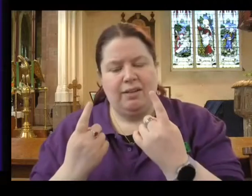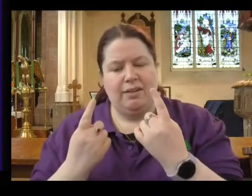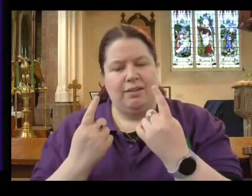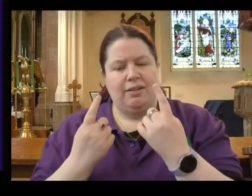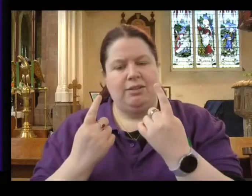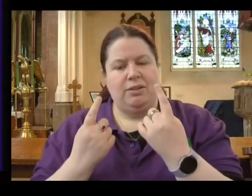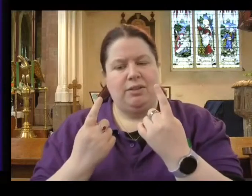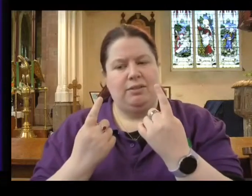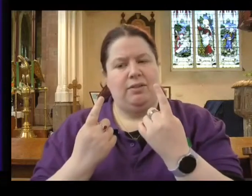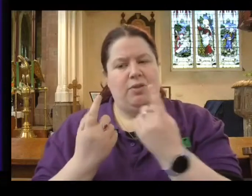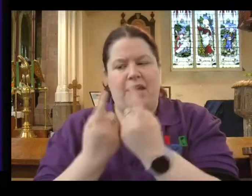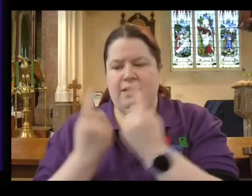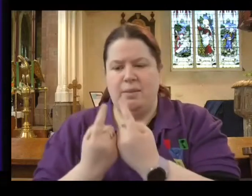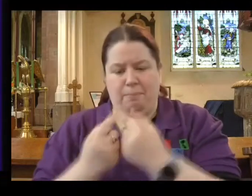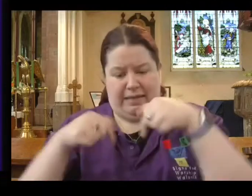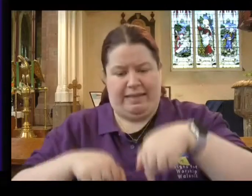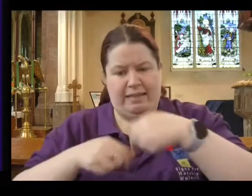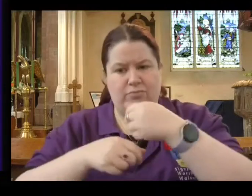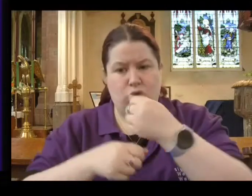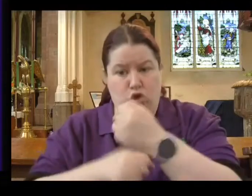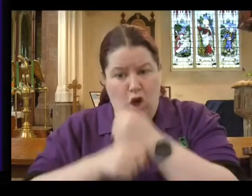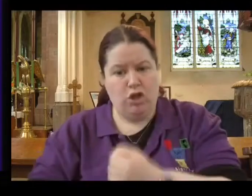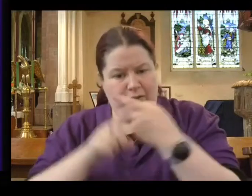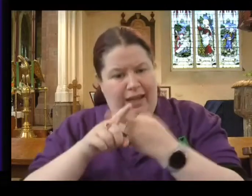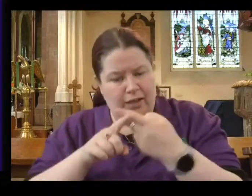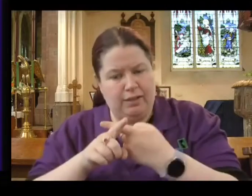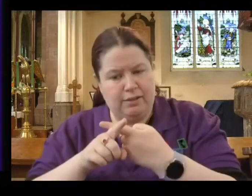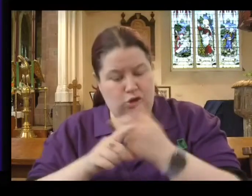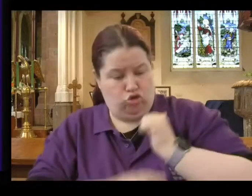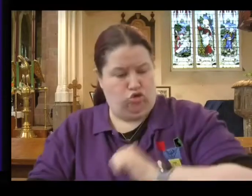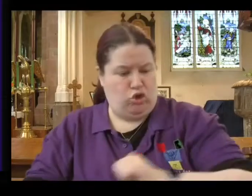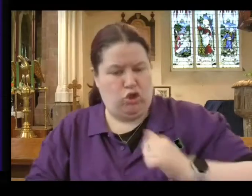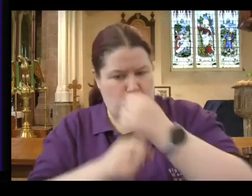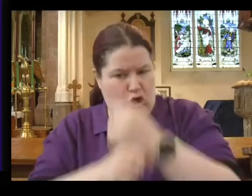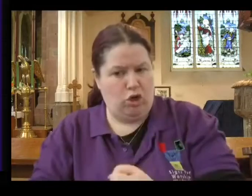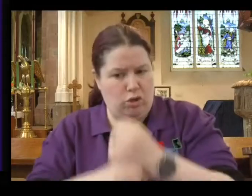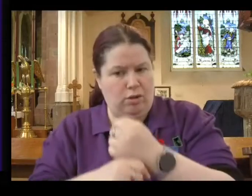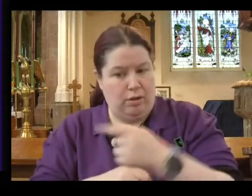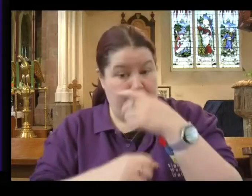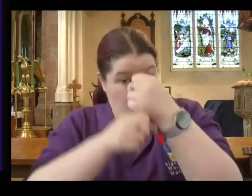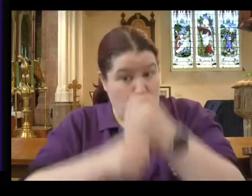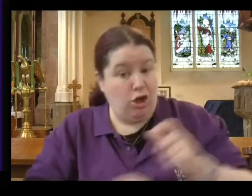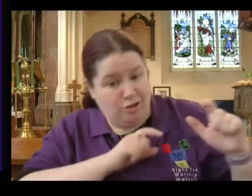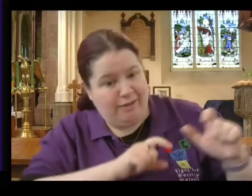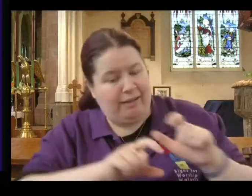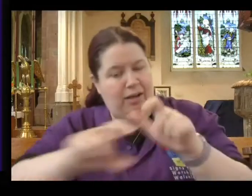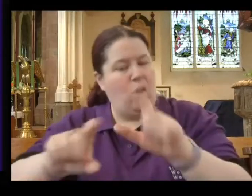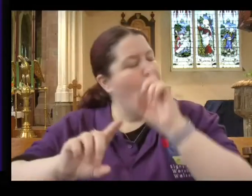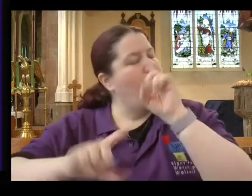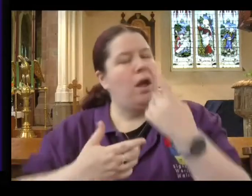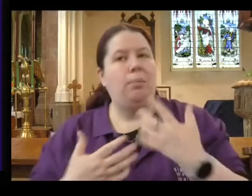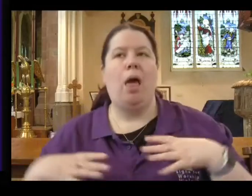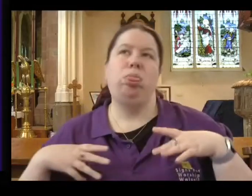Christian church. If the church in this country is to survive, we cannot be